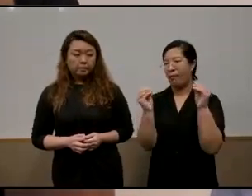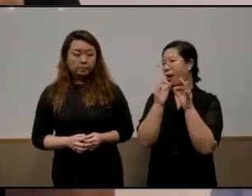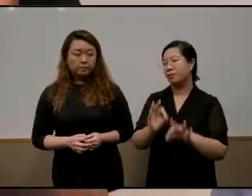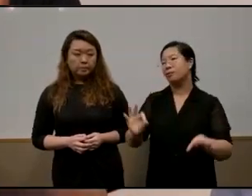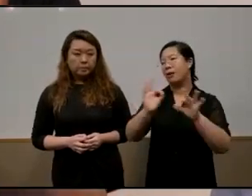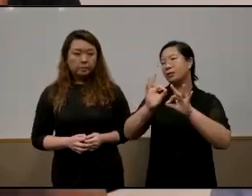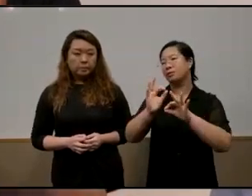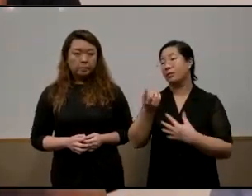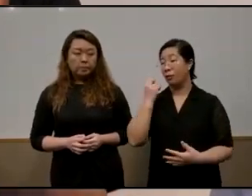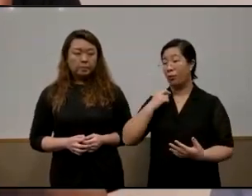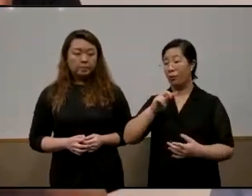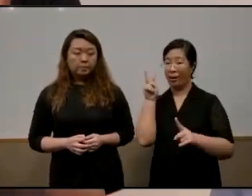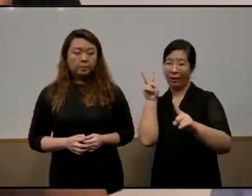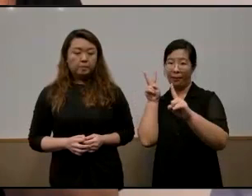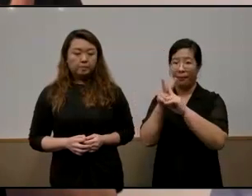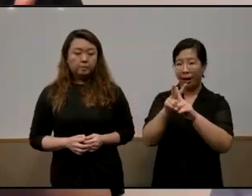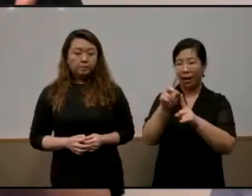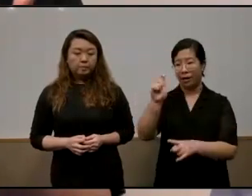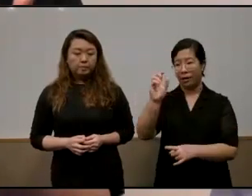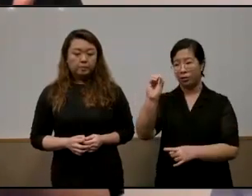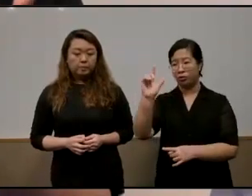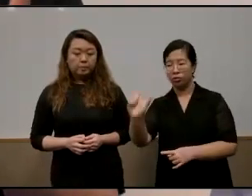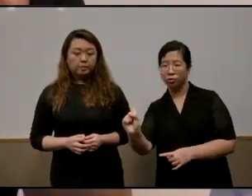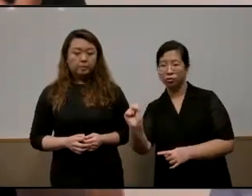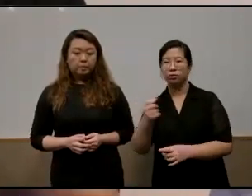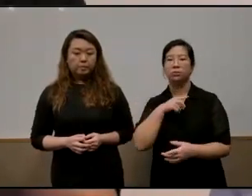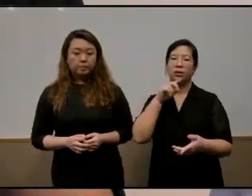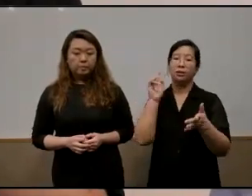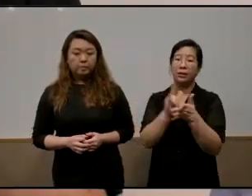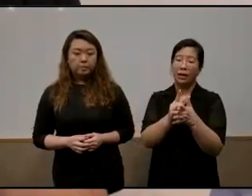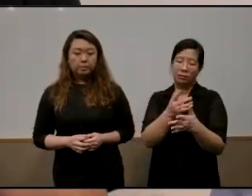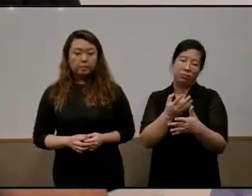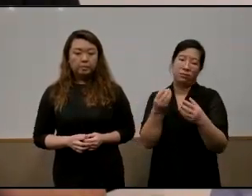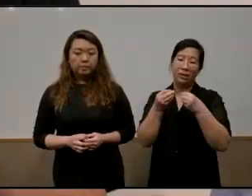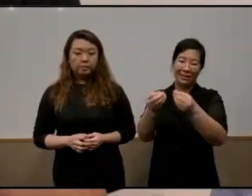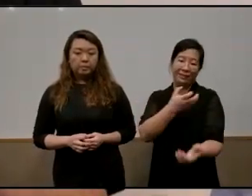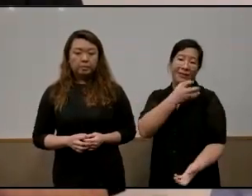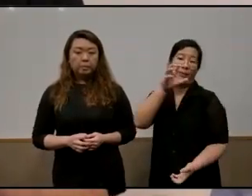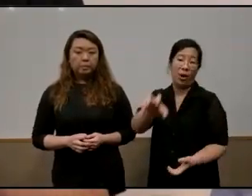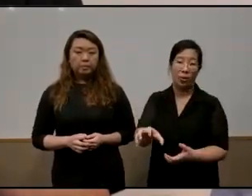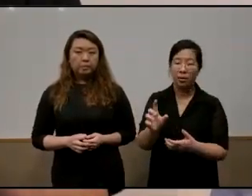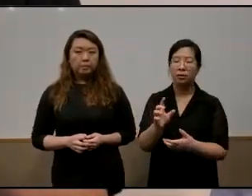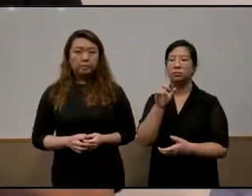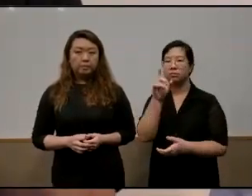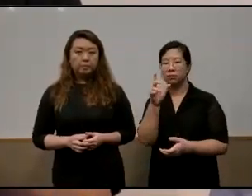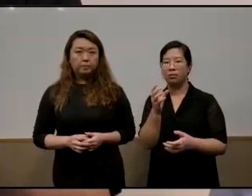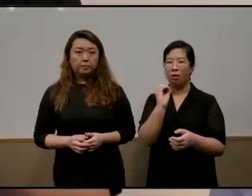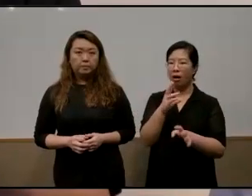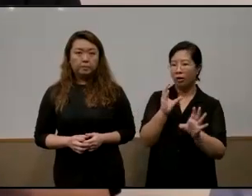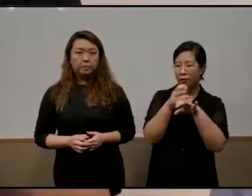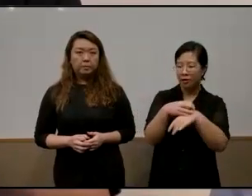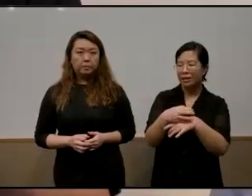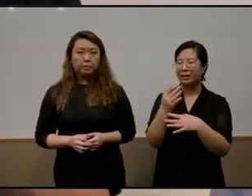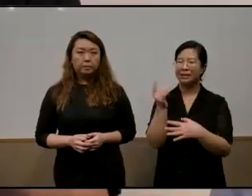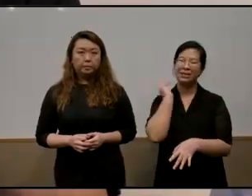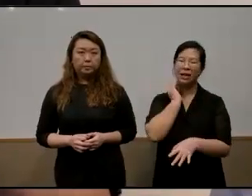we apply the tool that bring about empowerment to those who are helping or creating a sense of dependency